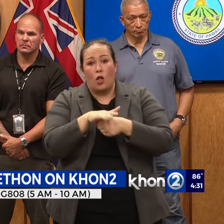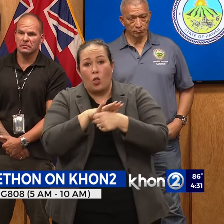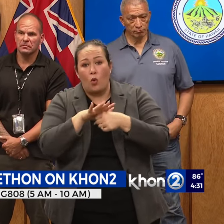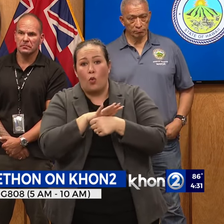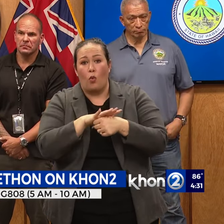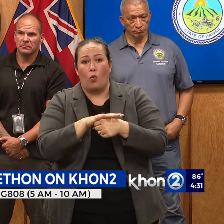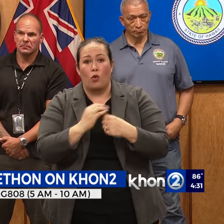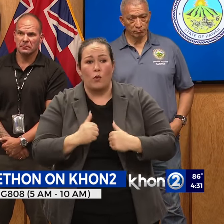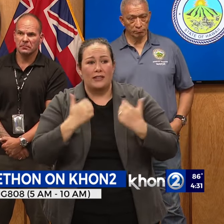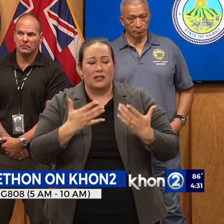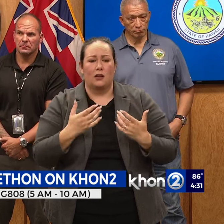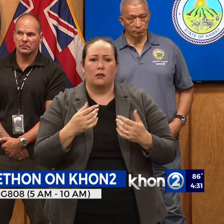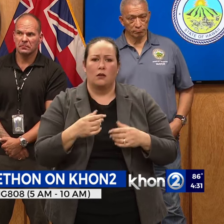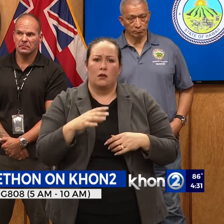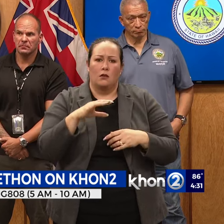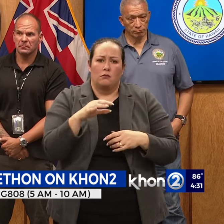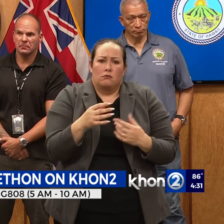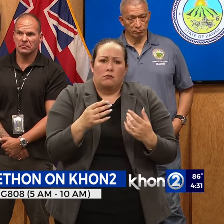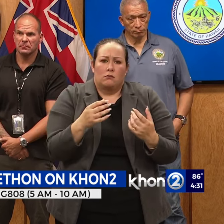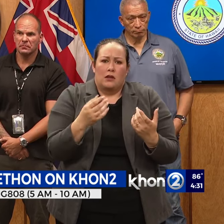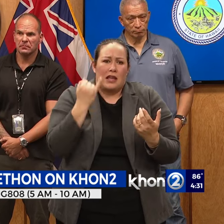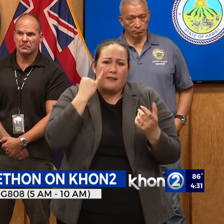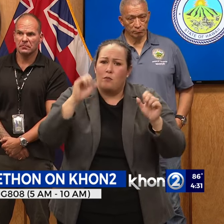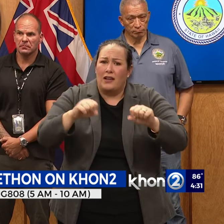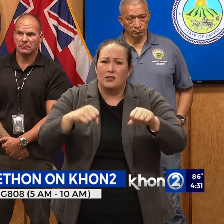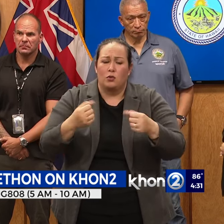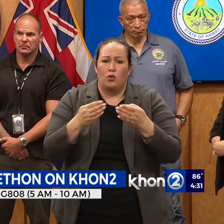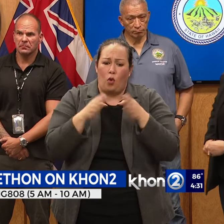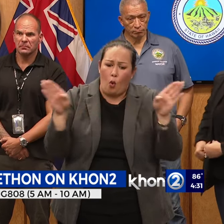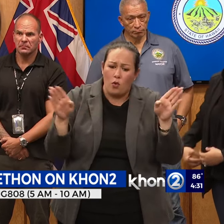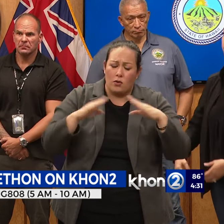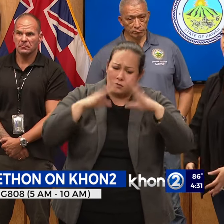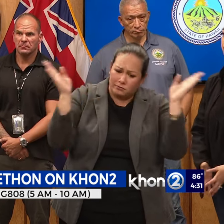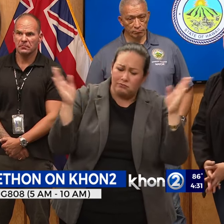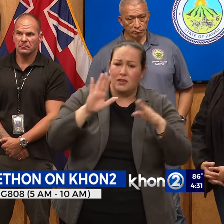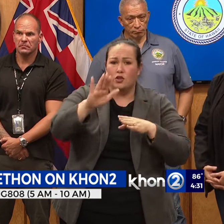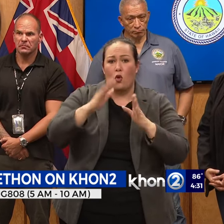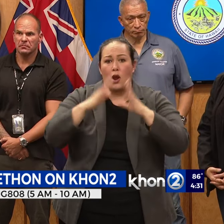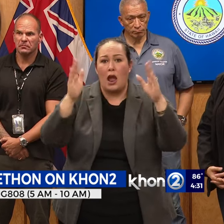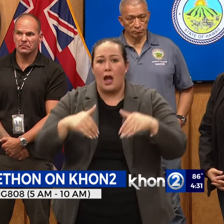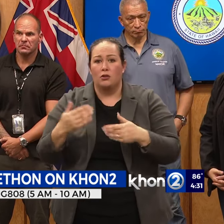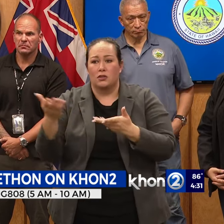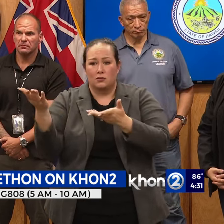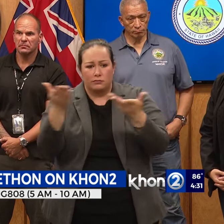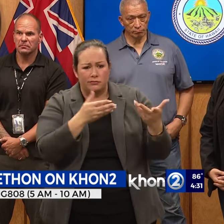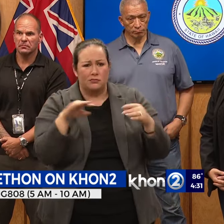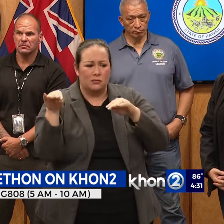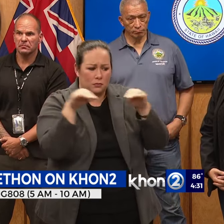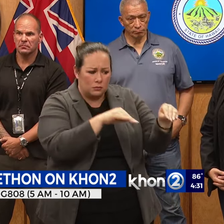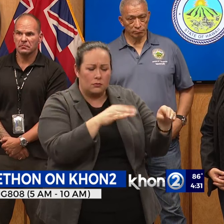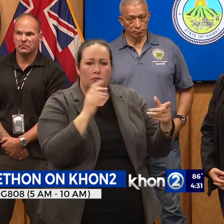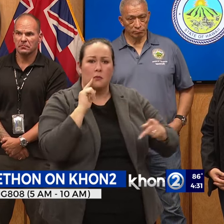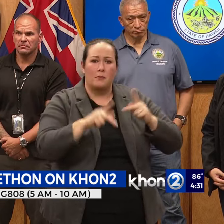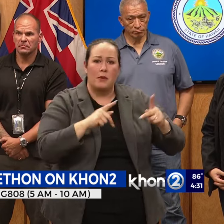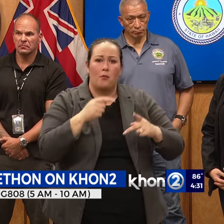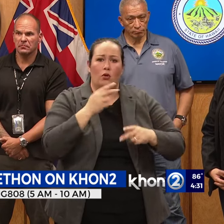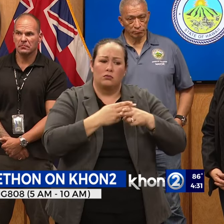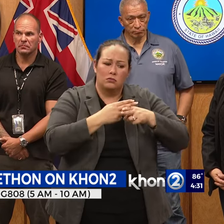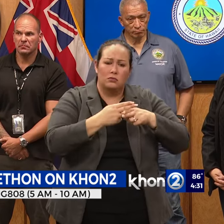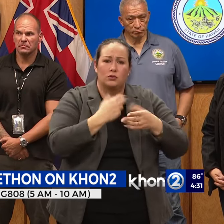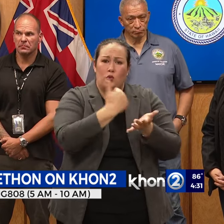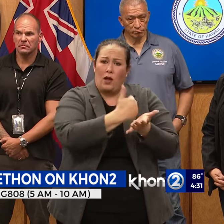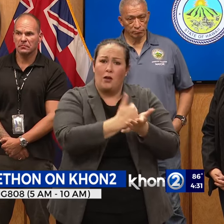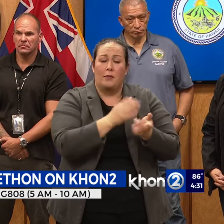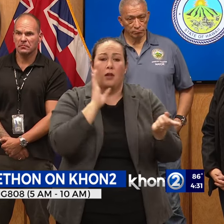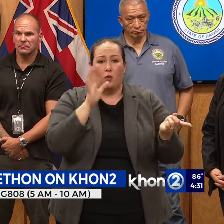find a way to take someone in from Maui if at all possible, because this rebuild is going to be extraordinary, but